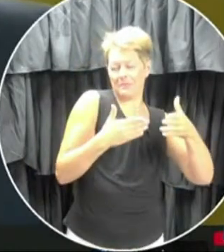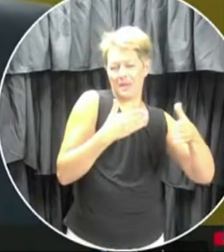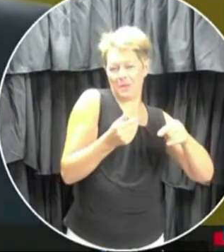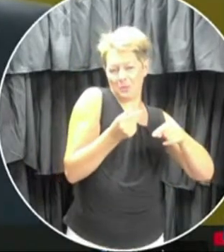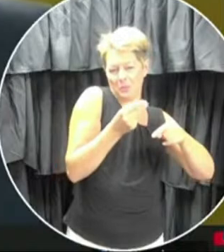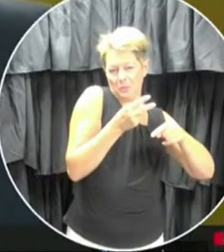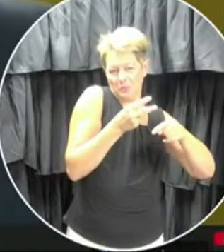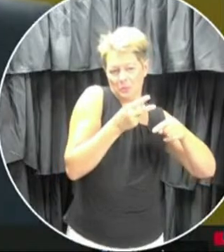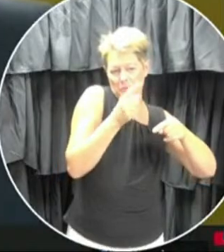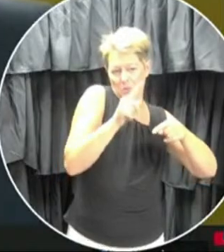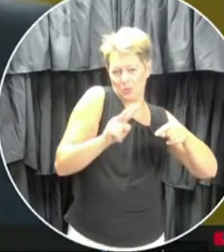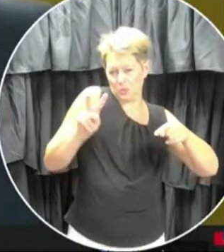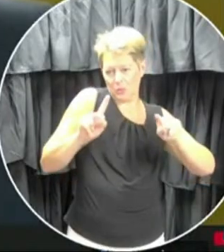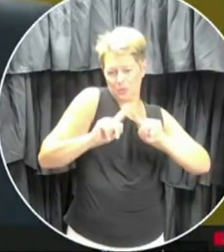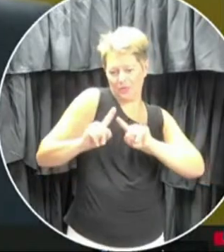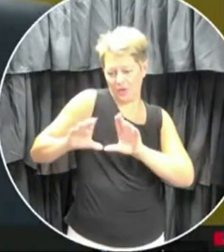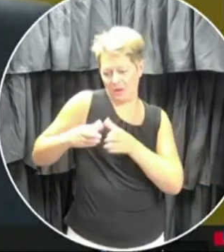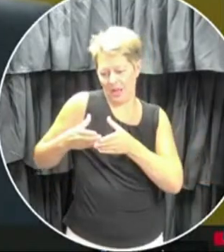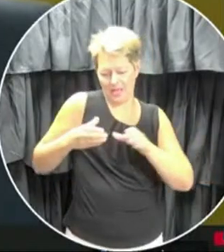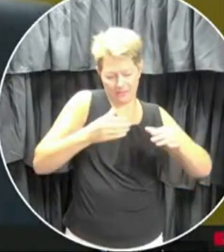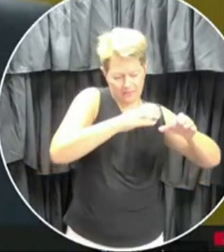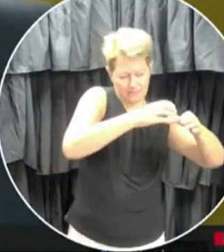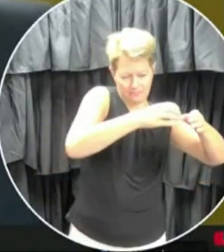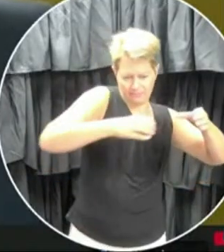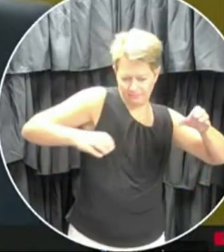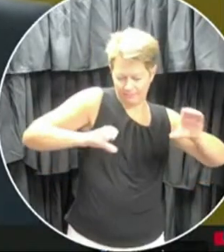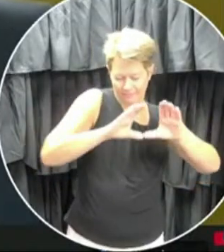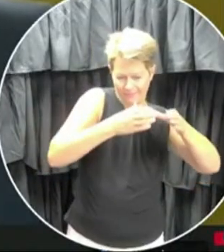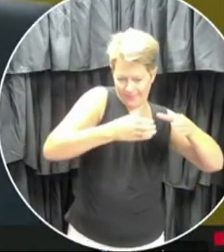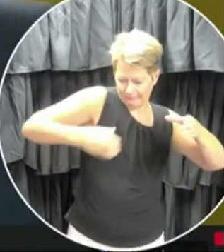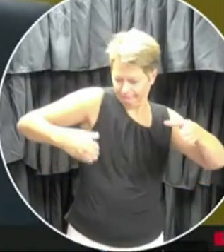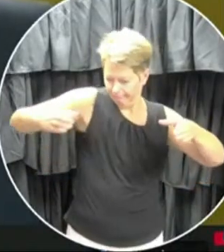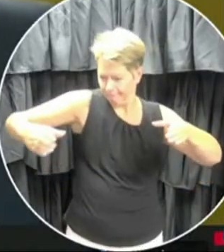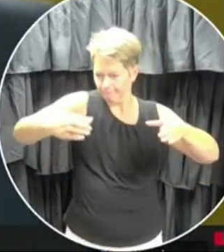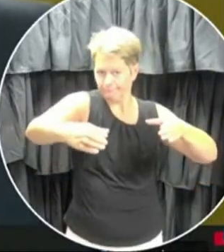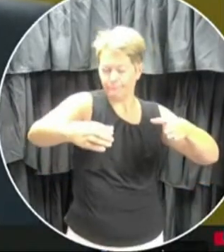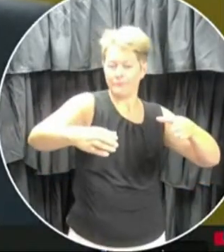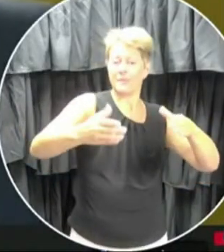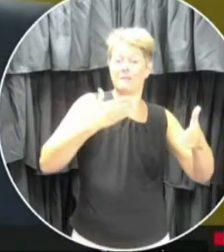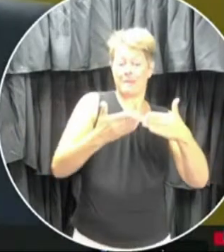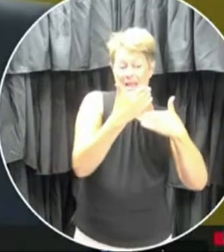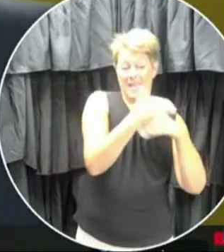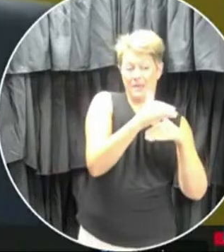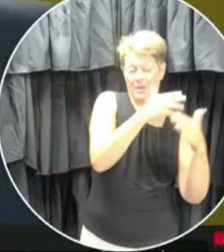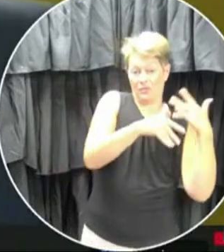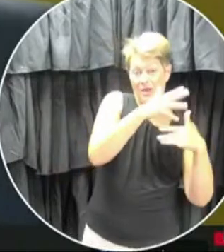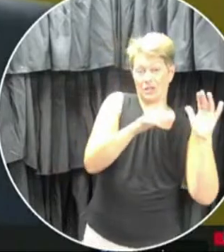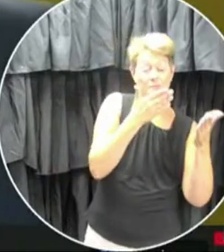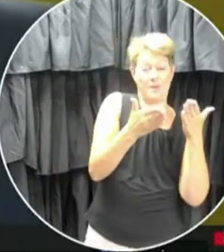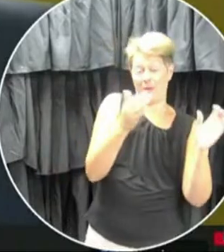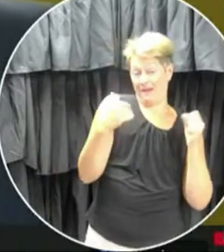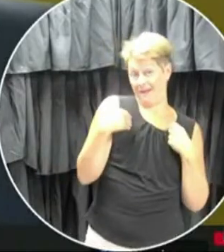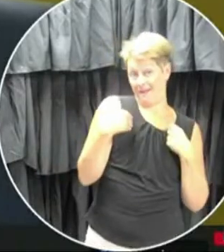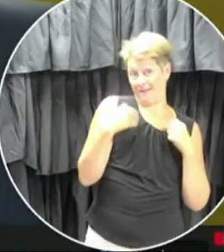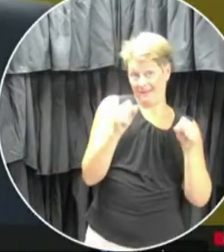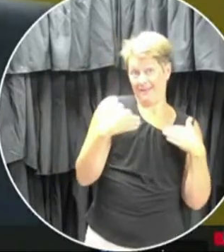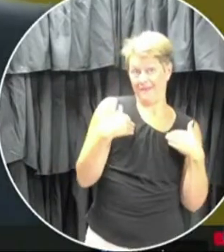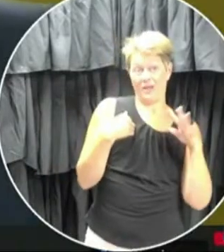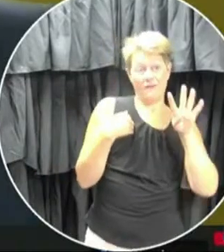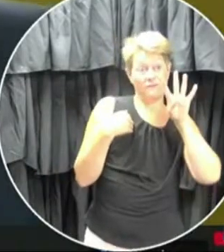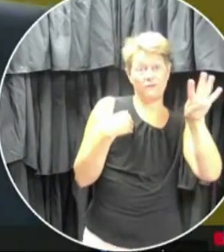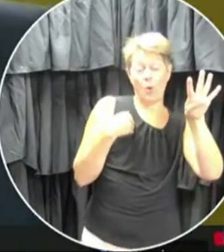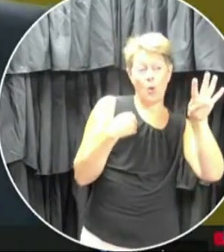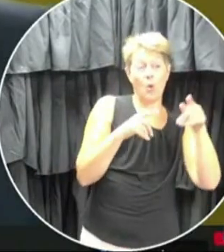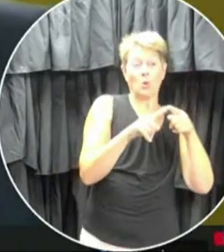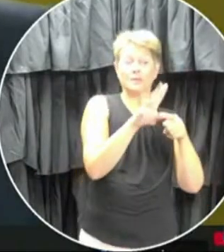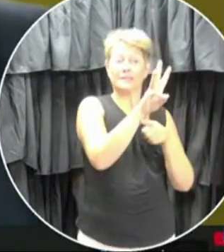the class is configured. You might want to have, for example, to limited interaction, you could have a group of four or six that are in one part